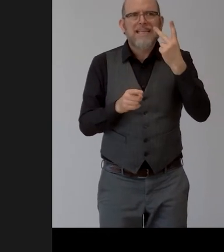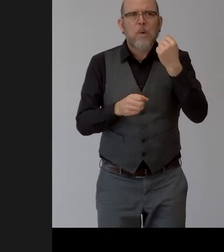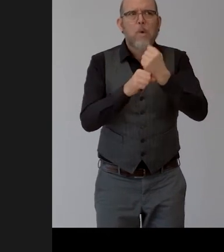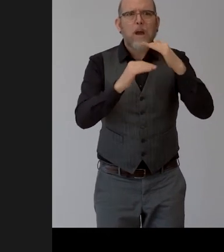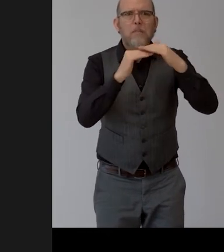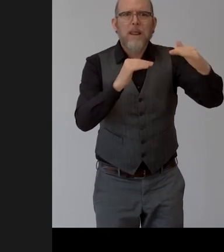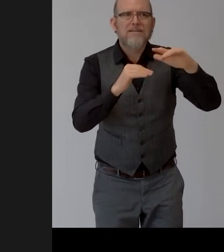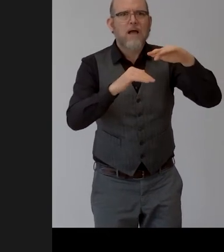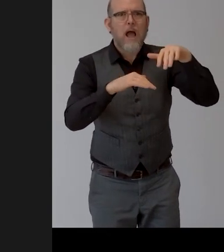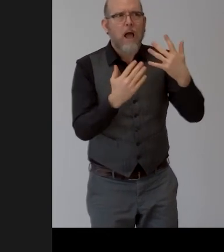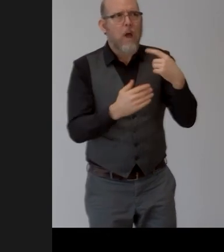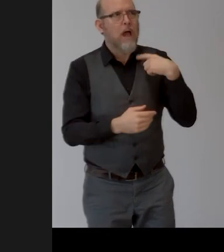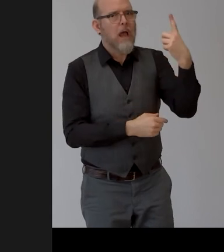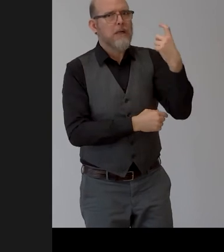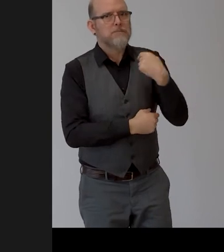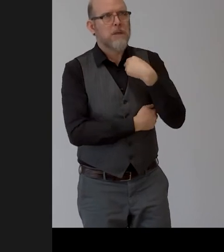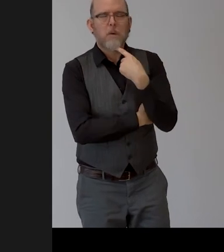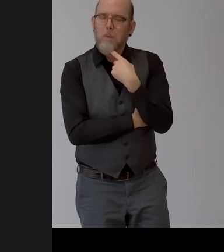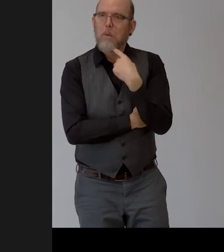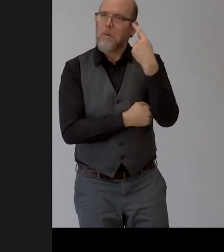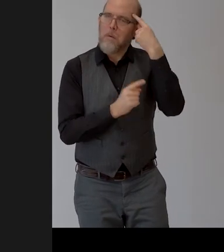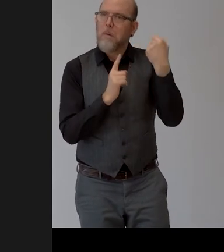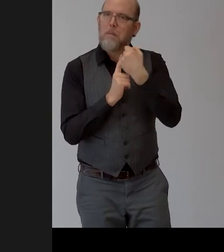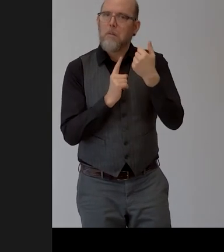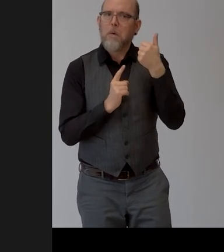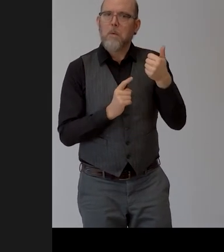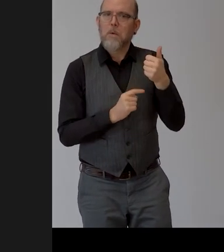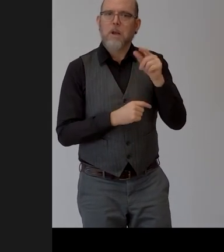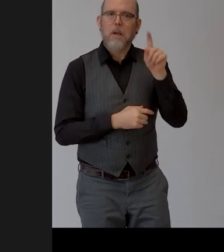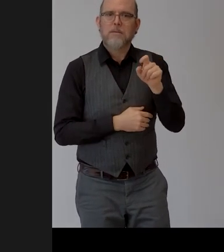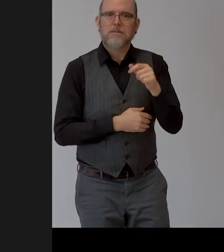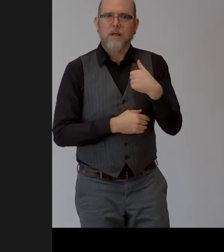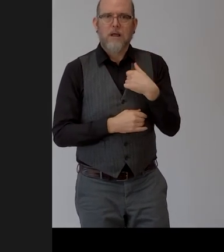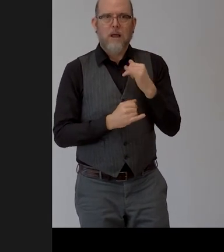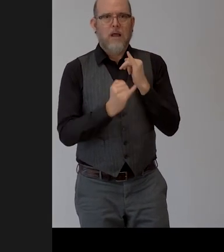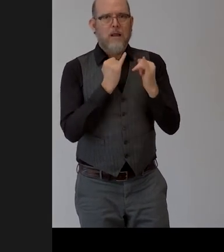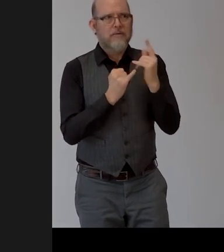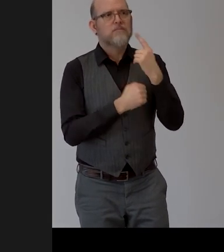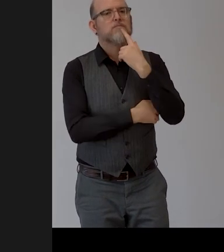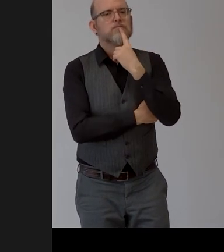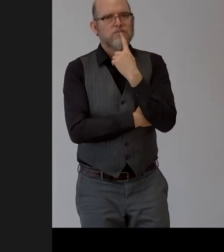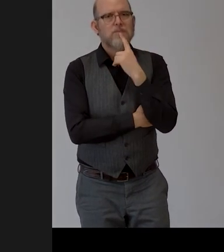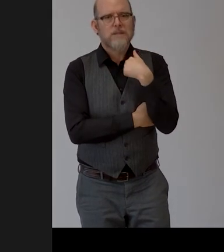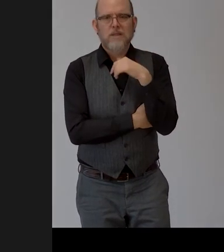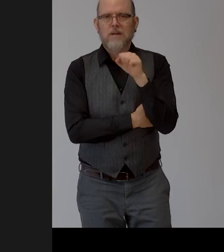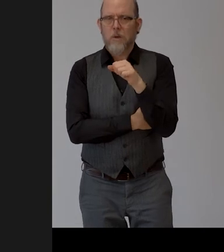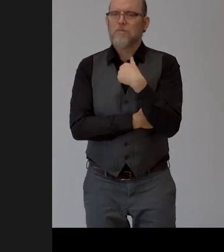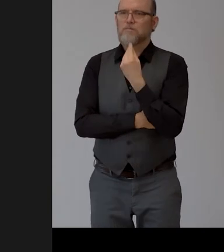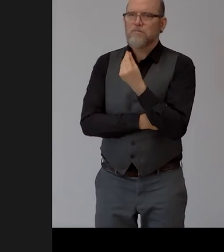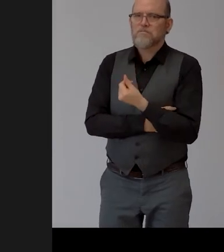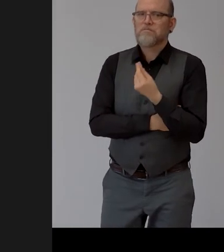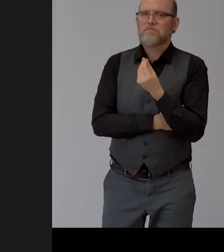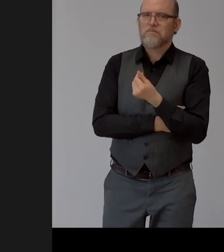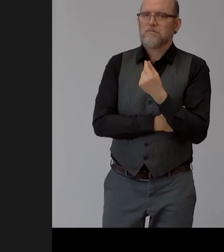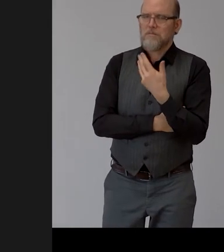um in the very beginning of the interview and the company gives a fair